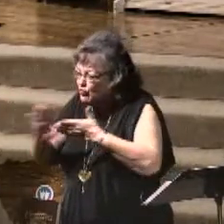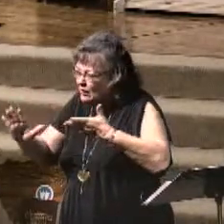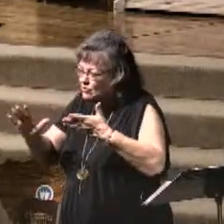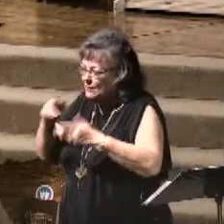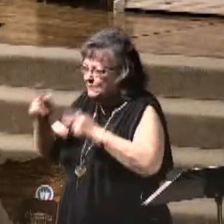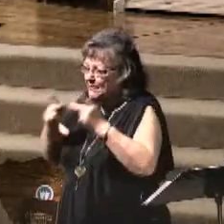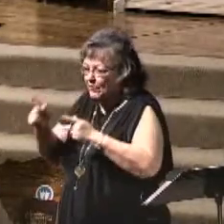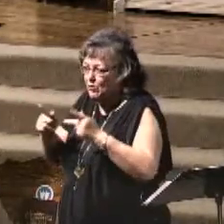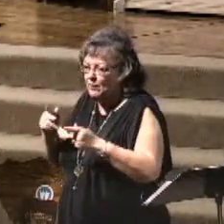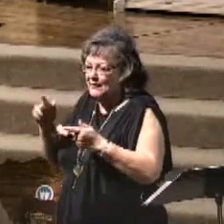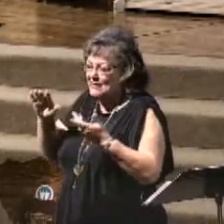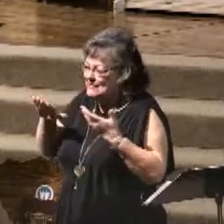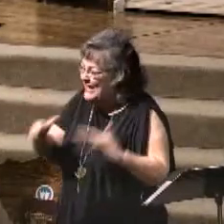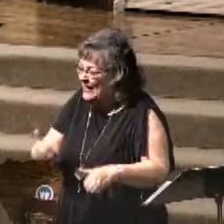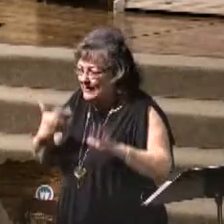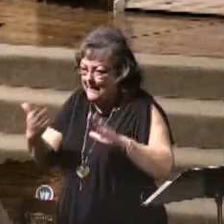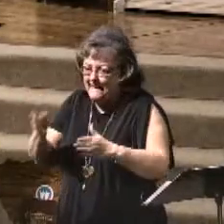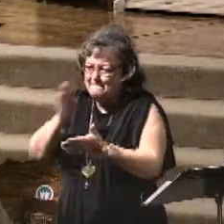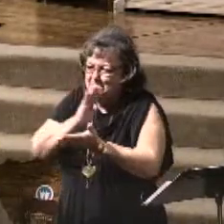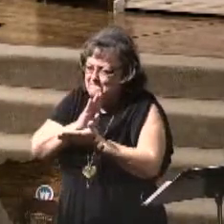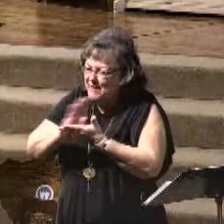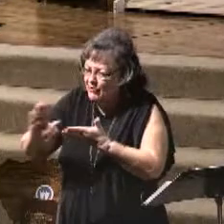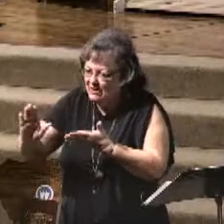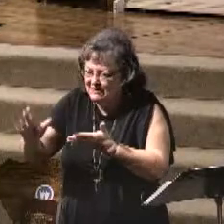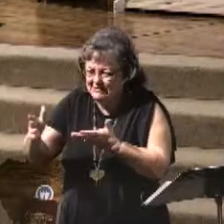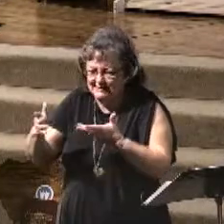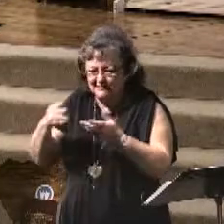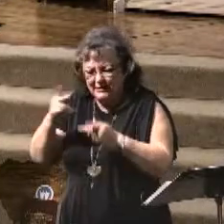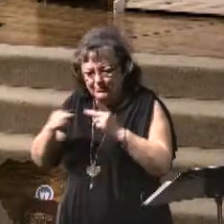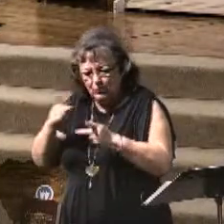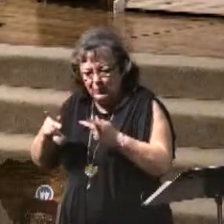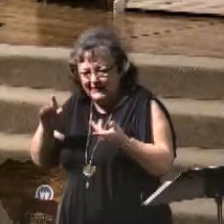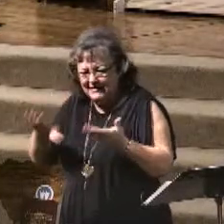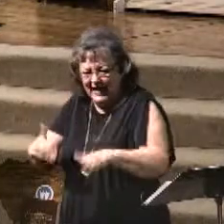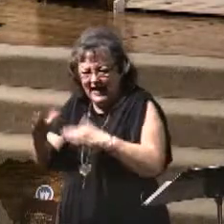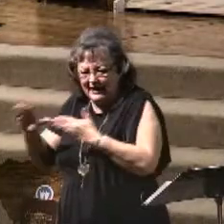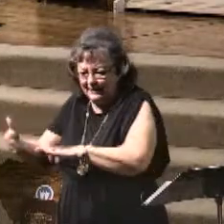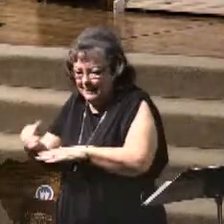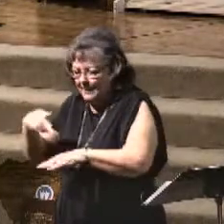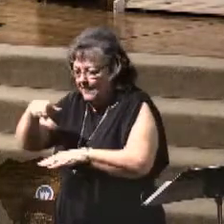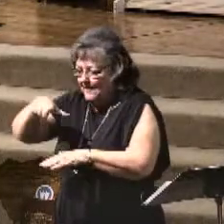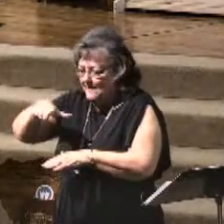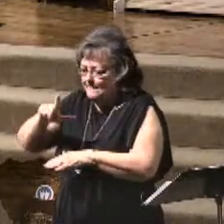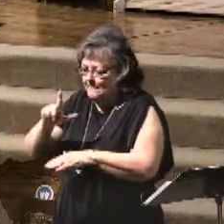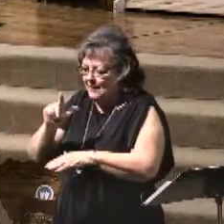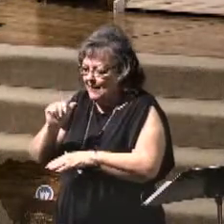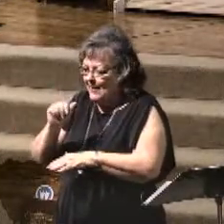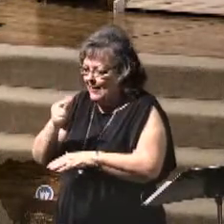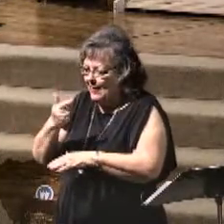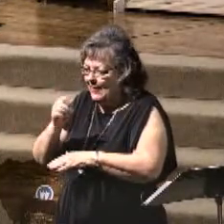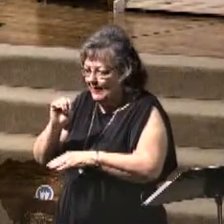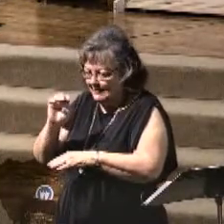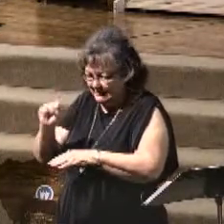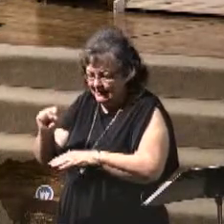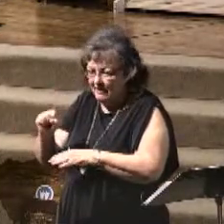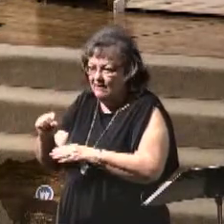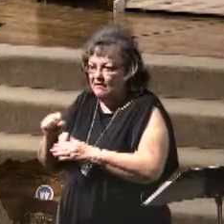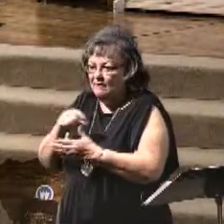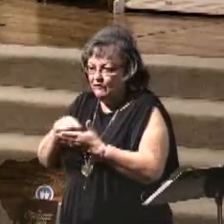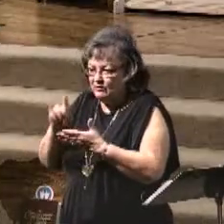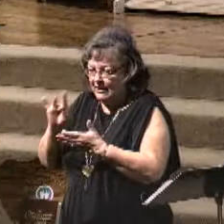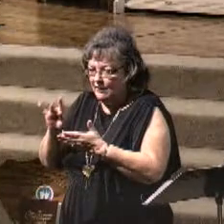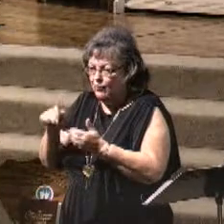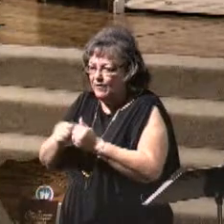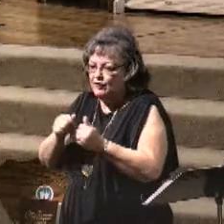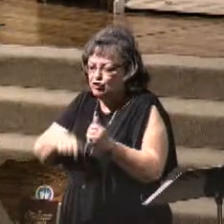dying. Billions of people will die. Plagues, the Bible says in verse number eight, we just read, with